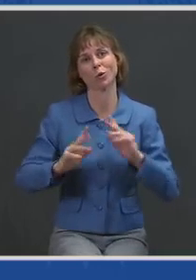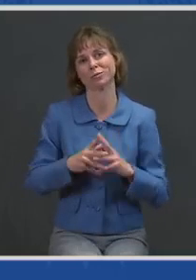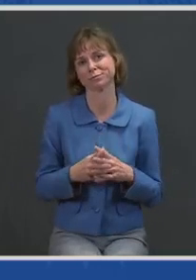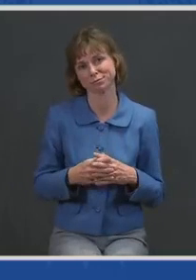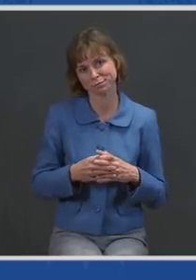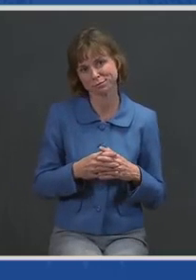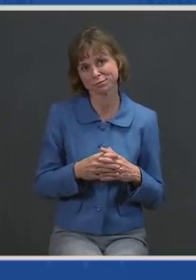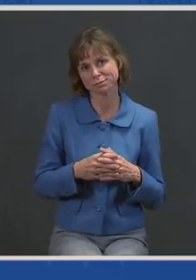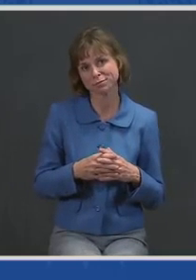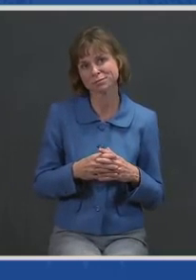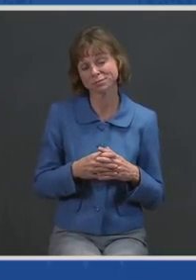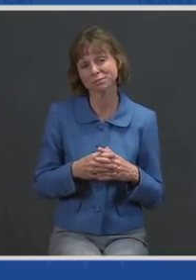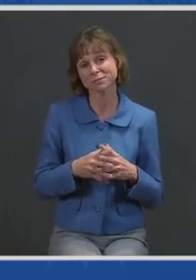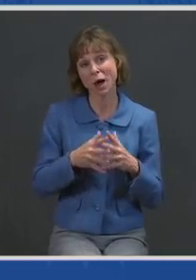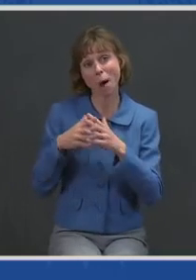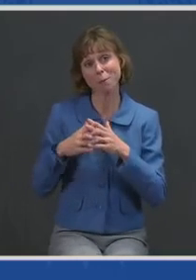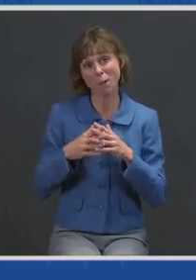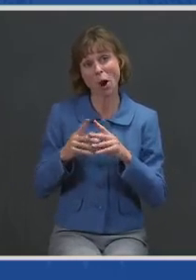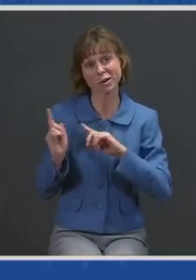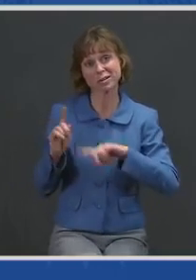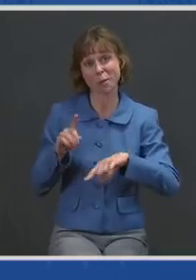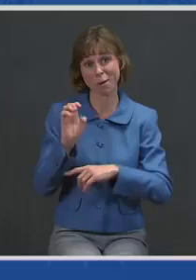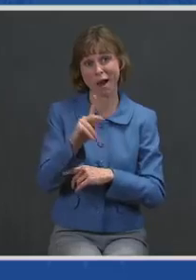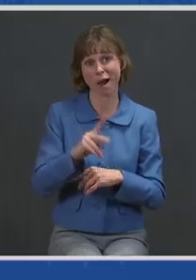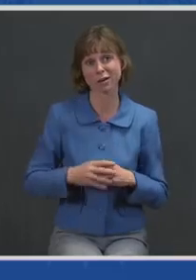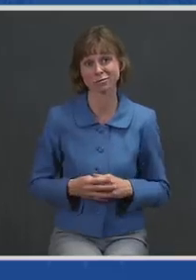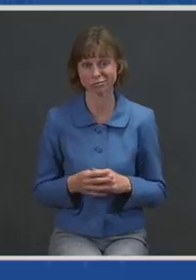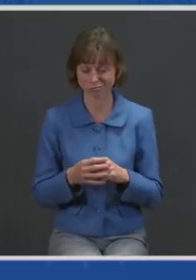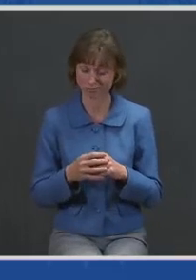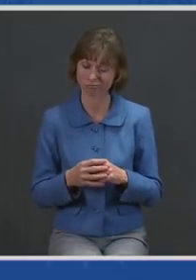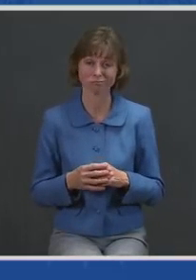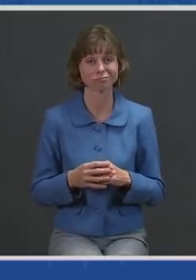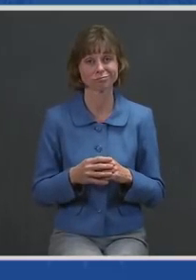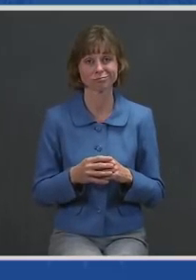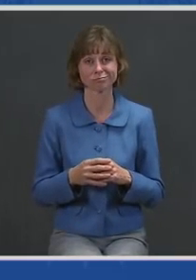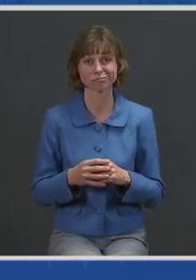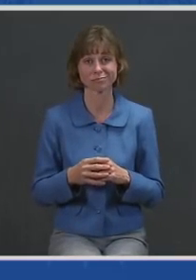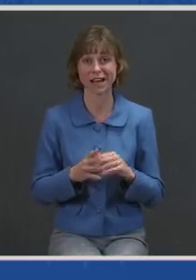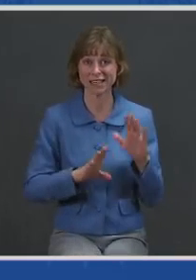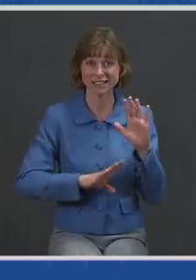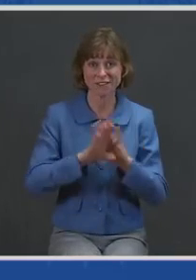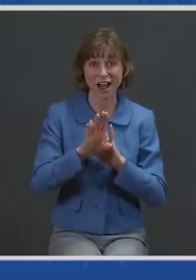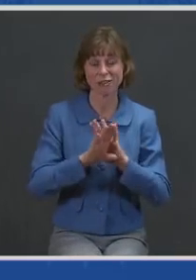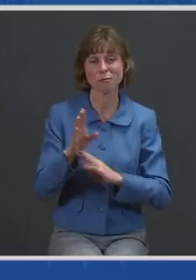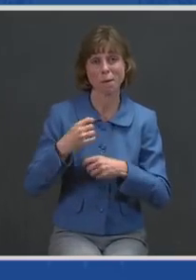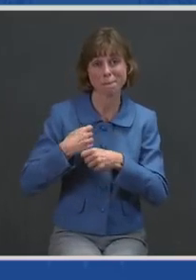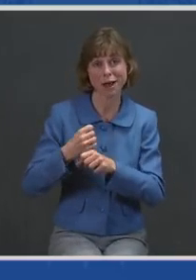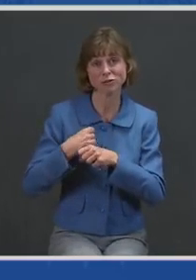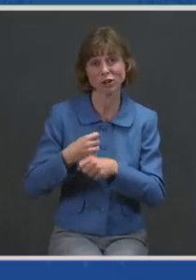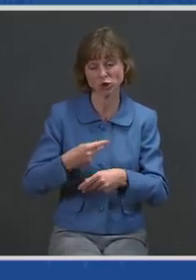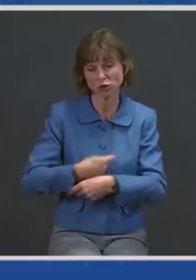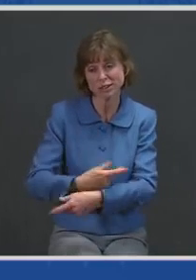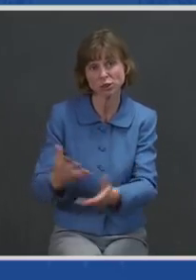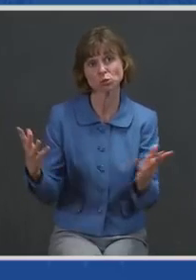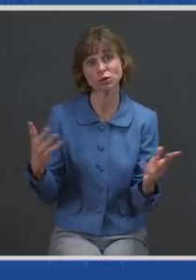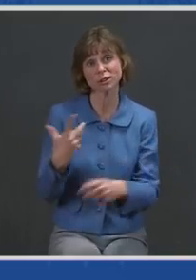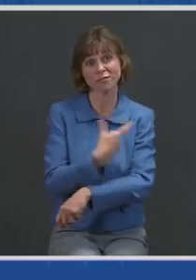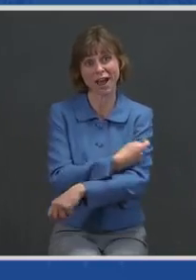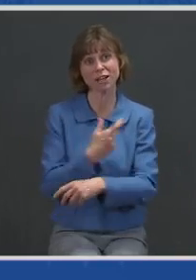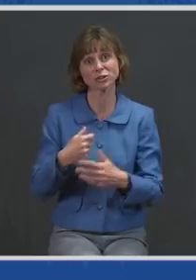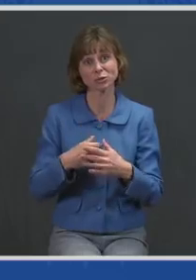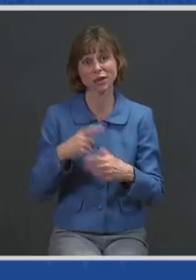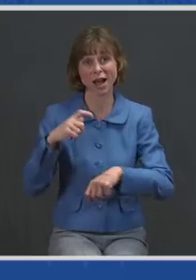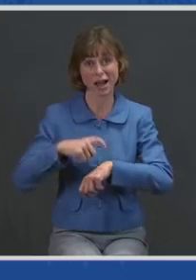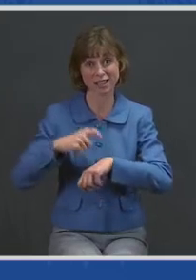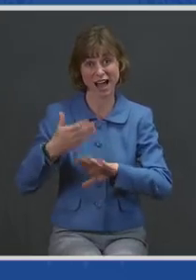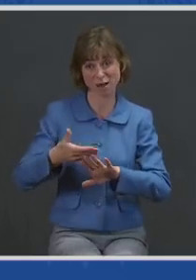America is coming back. The development, manufacture, and distribution of vaccines in record time is a